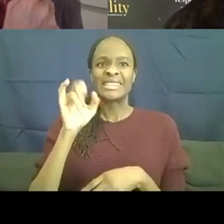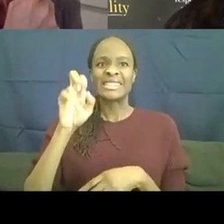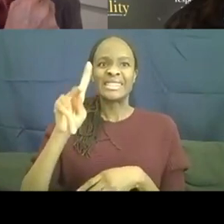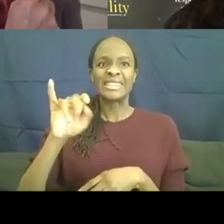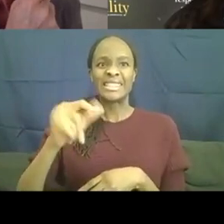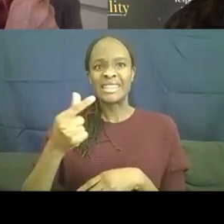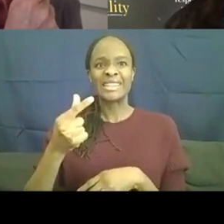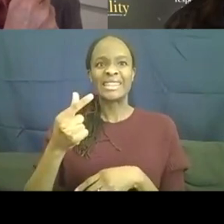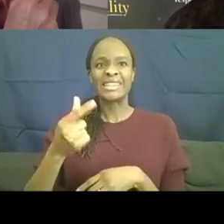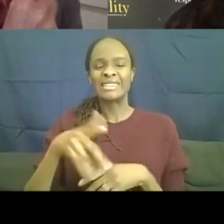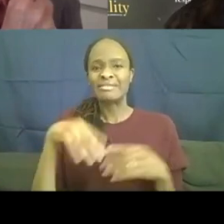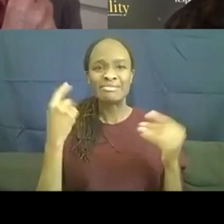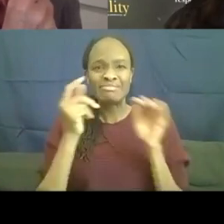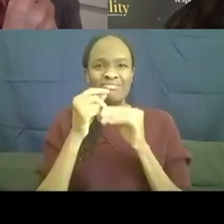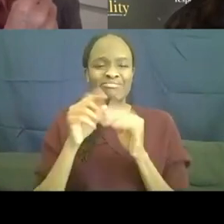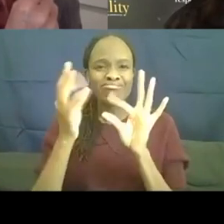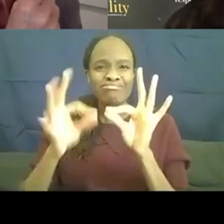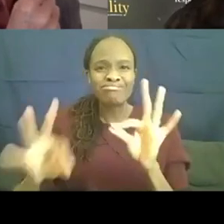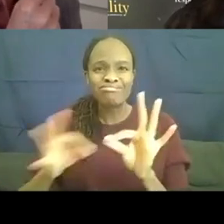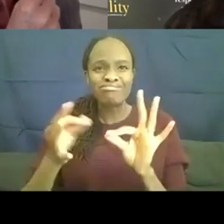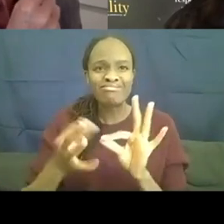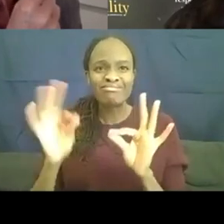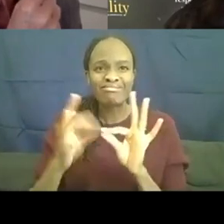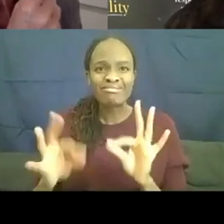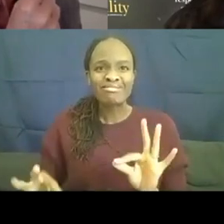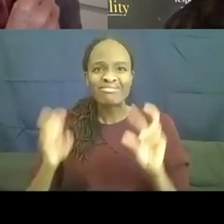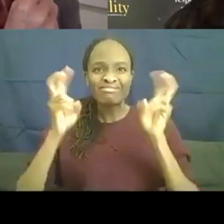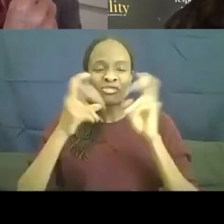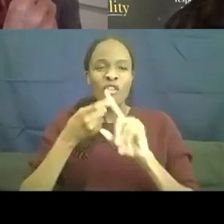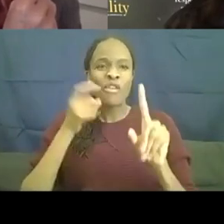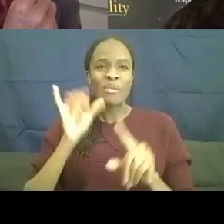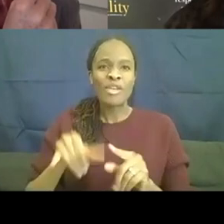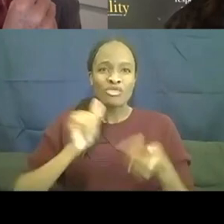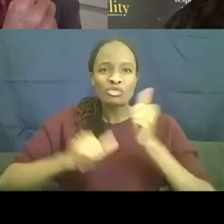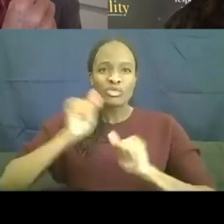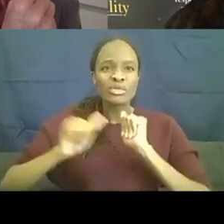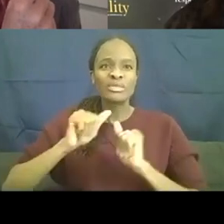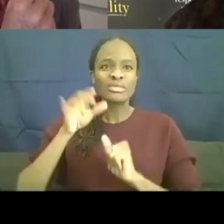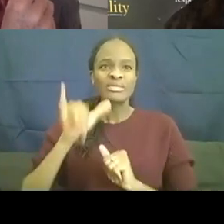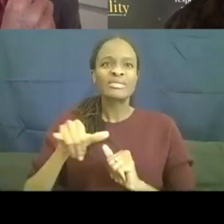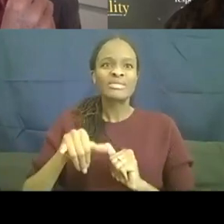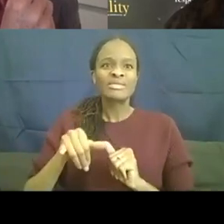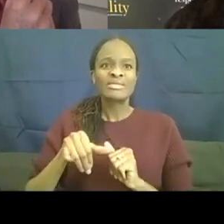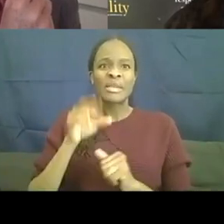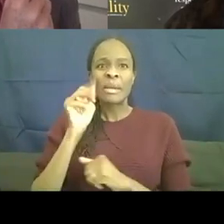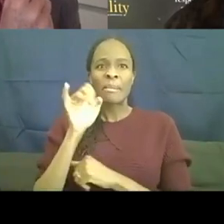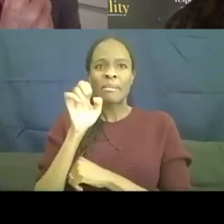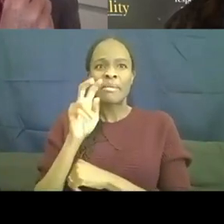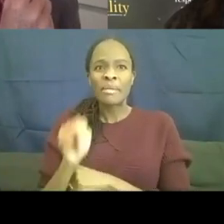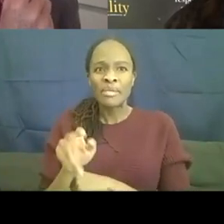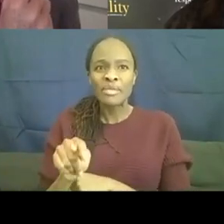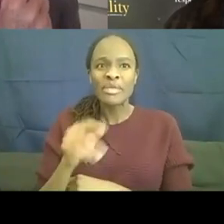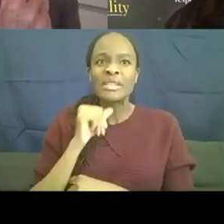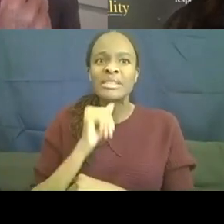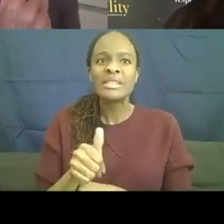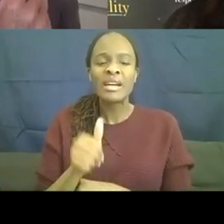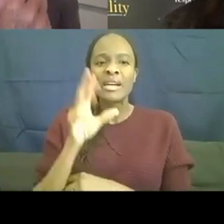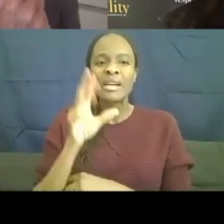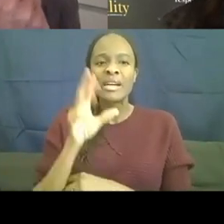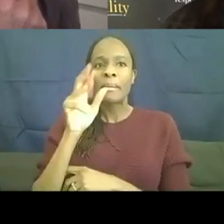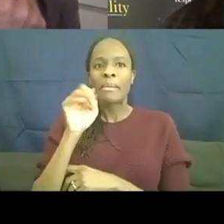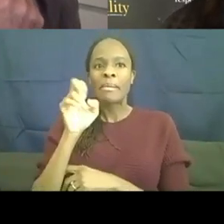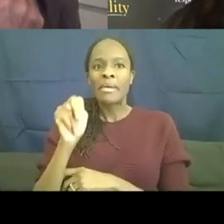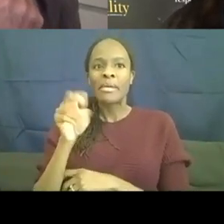whole bunch of ya. Okay, fancy fucking hands. Okay, stop. There's nothing. Not Mammon. Or Miss